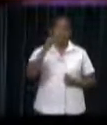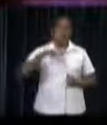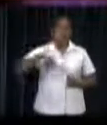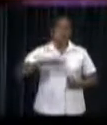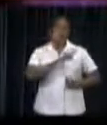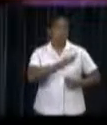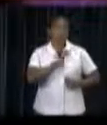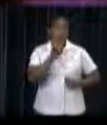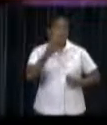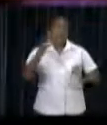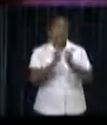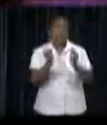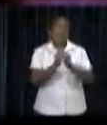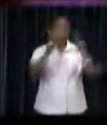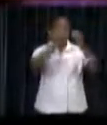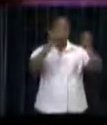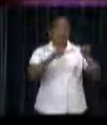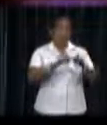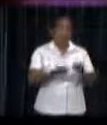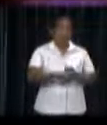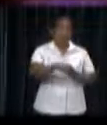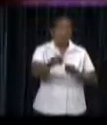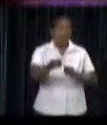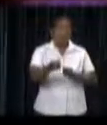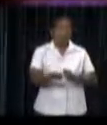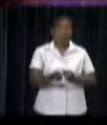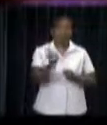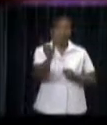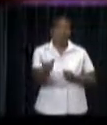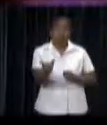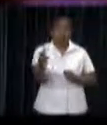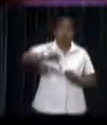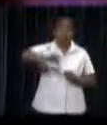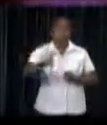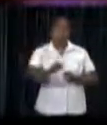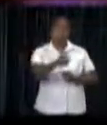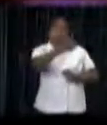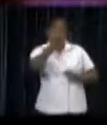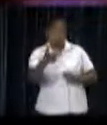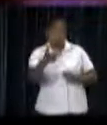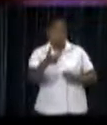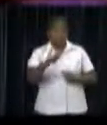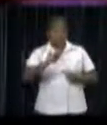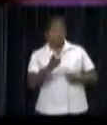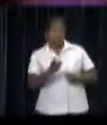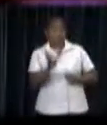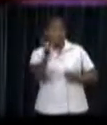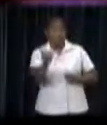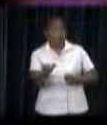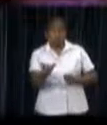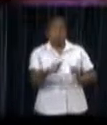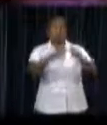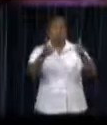also present an award each year to a scholarship holder with the best grades, or one who has given